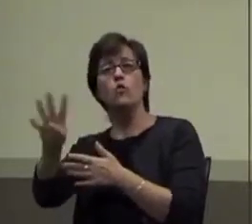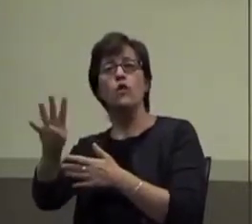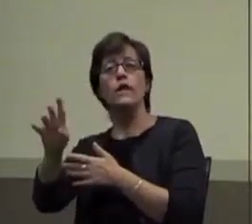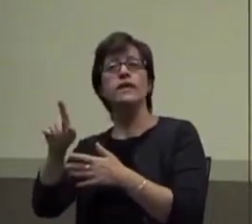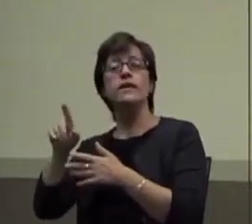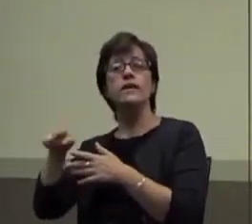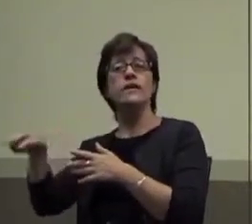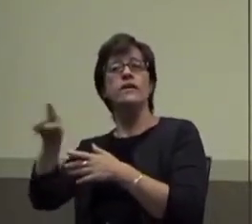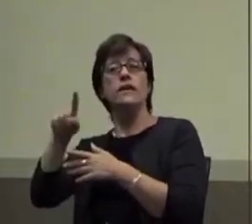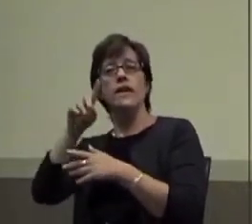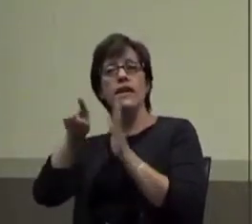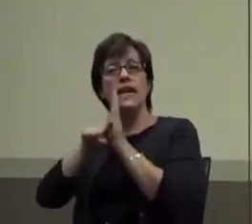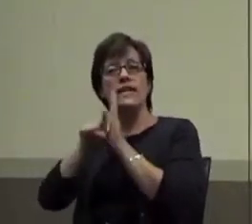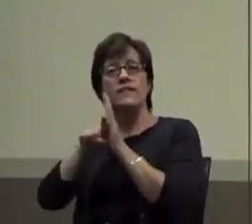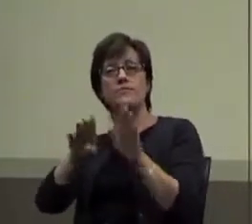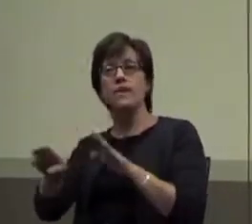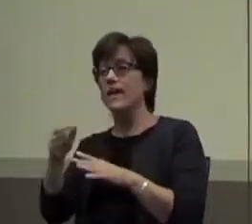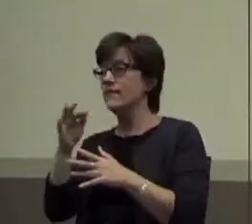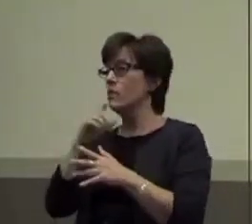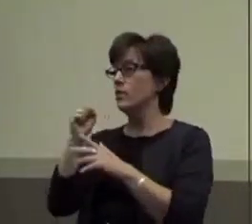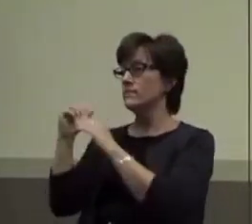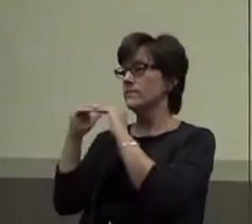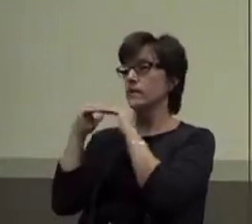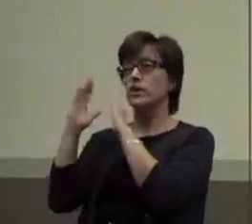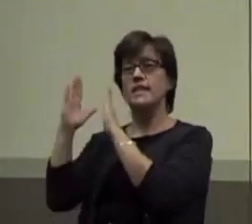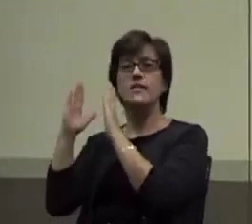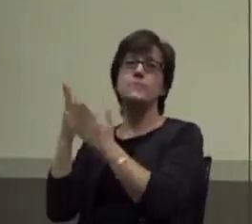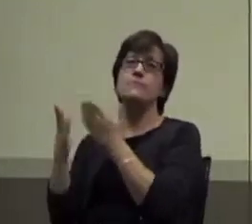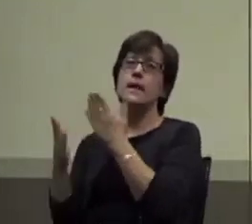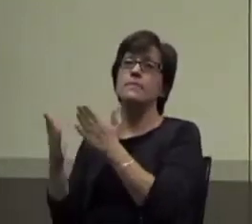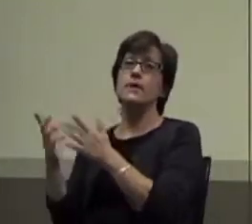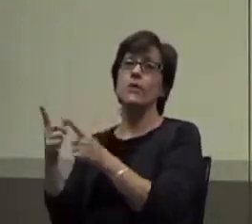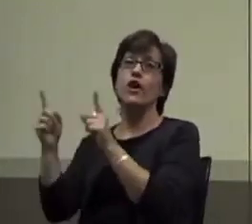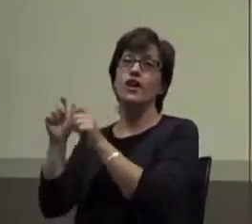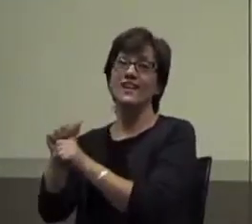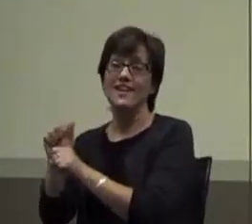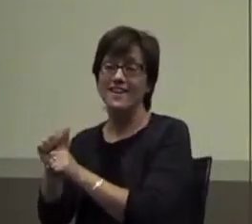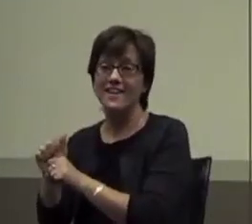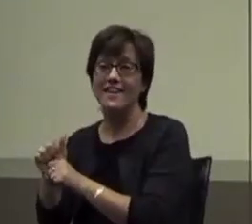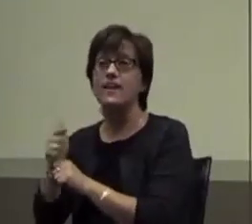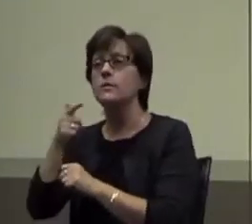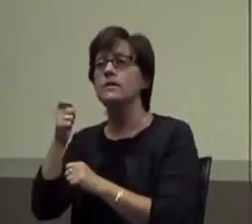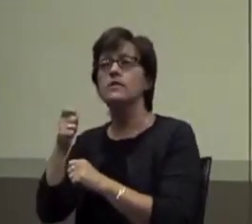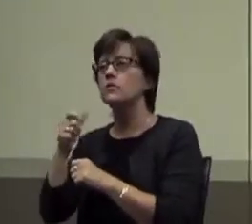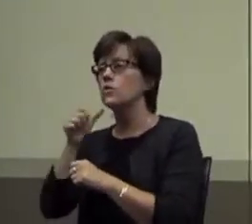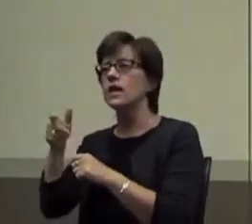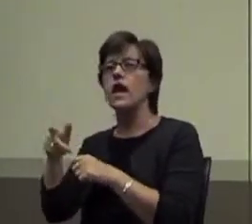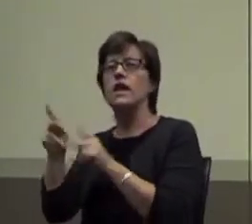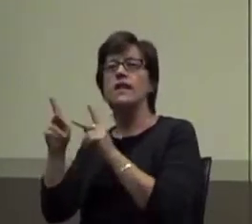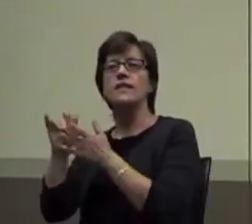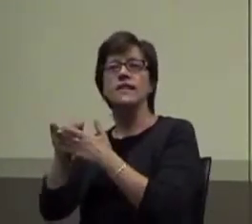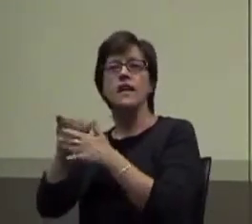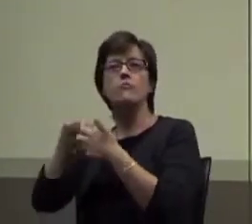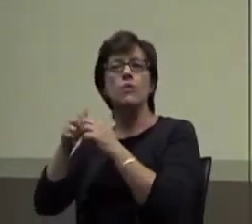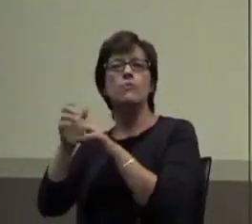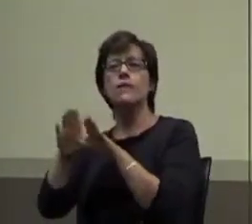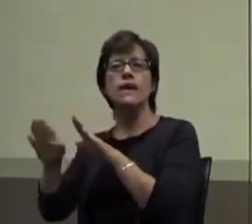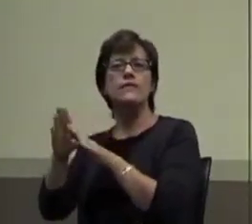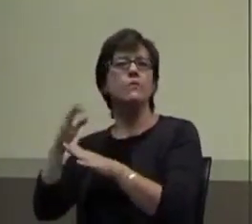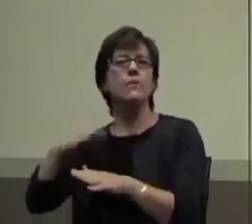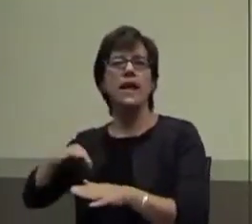No, if it was pure attention it might work right because we're actually not letting that problem here pay off, okay,